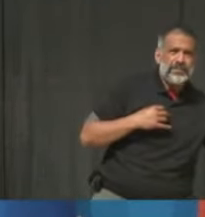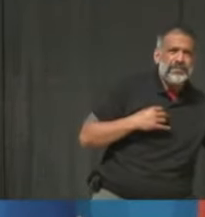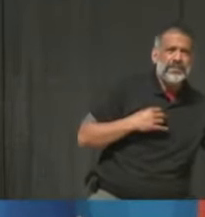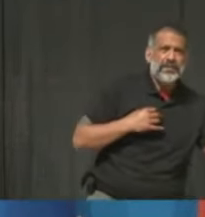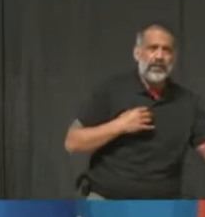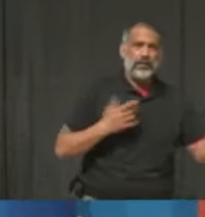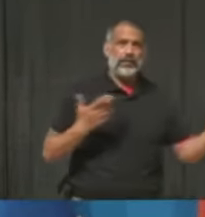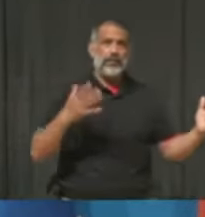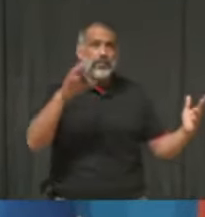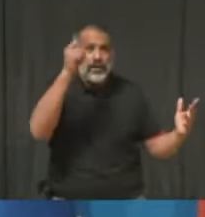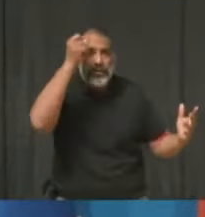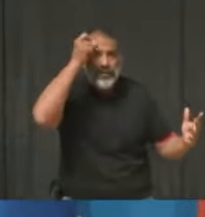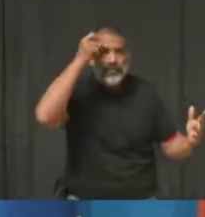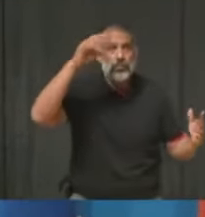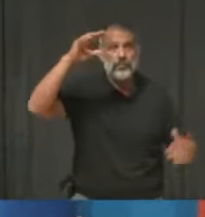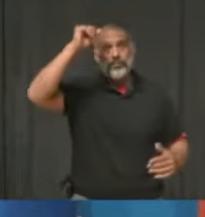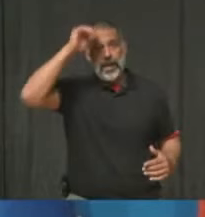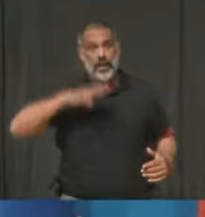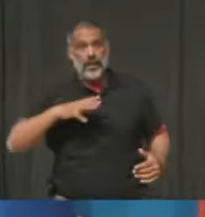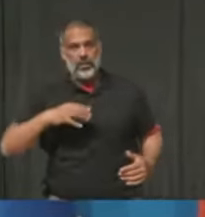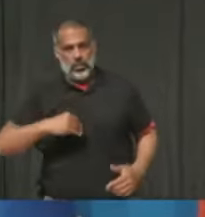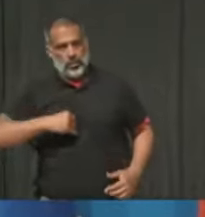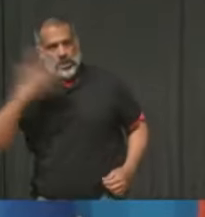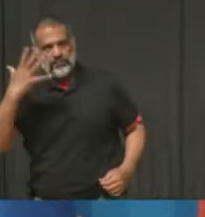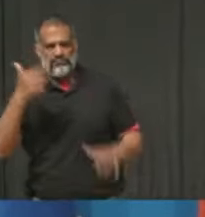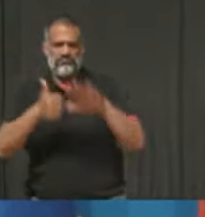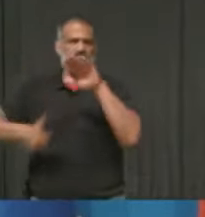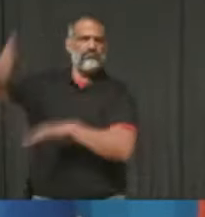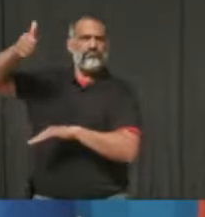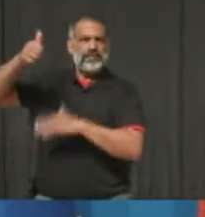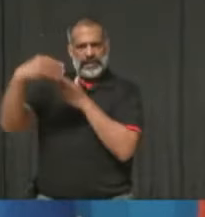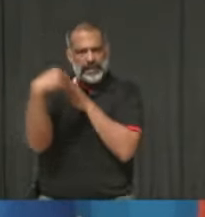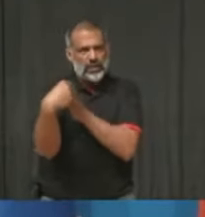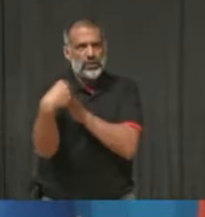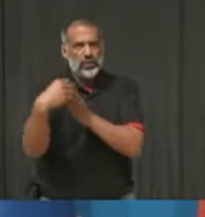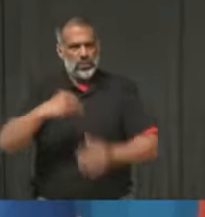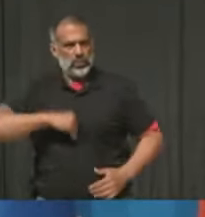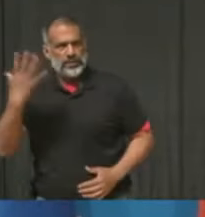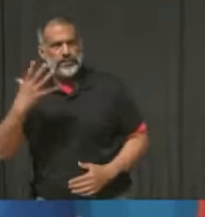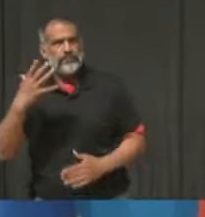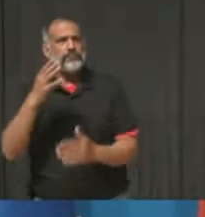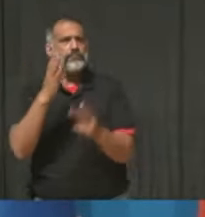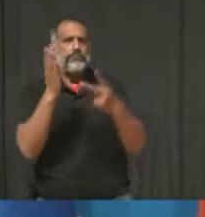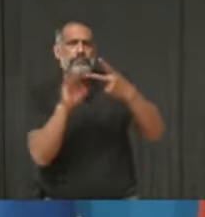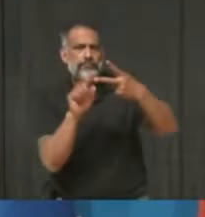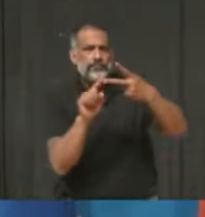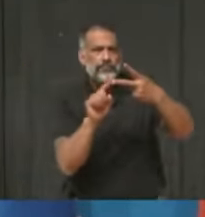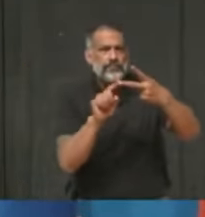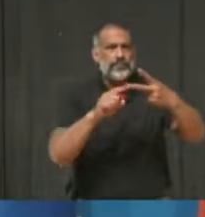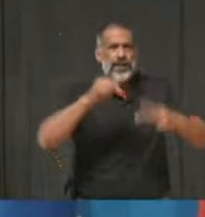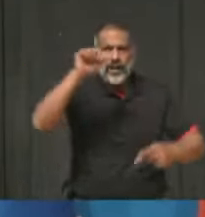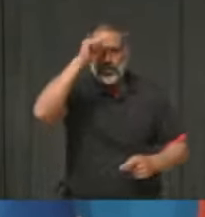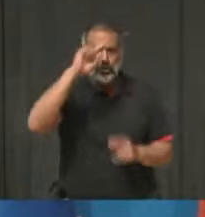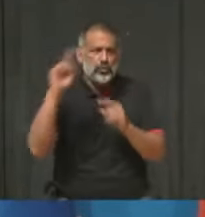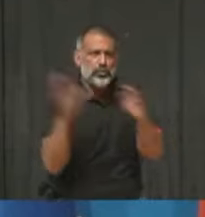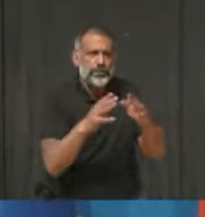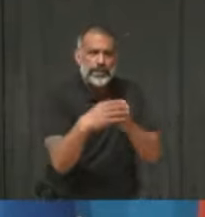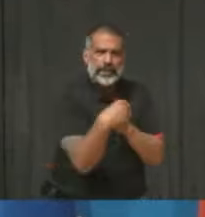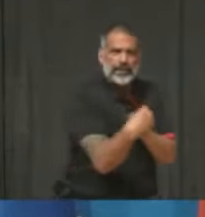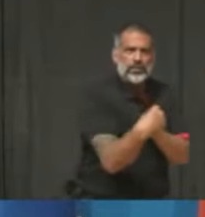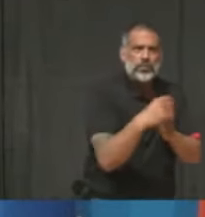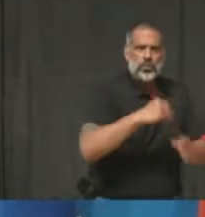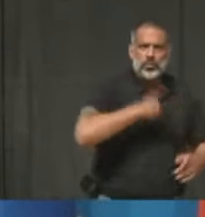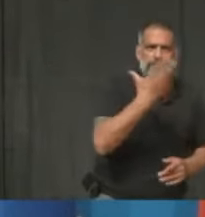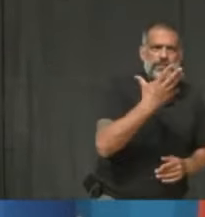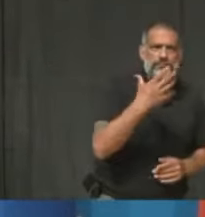white male CEO, and the director of strategic initiatives in charge of this file is also a white male. With those findings in mind,